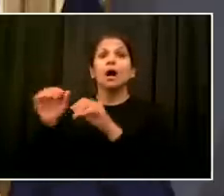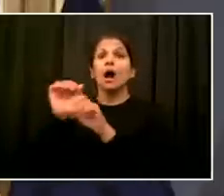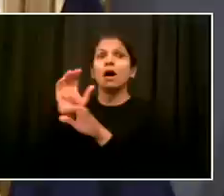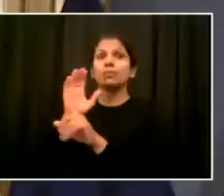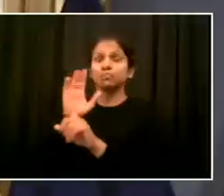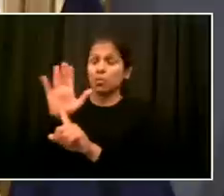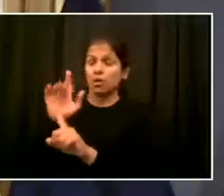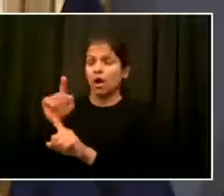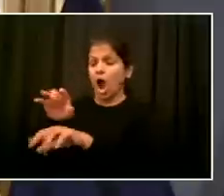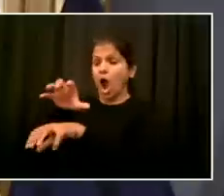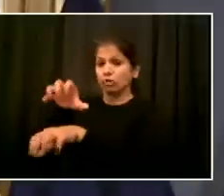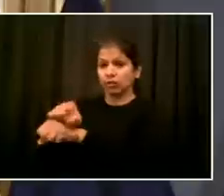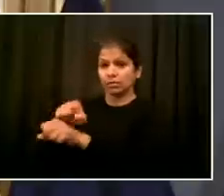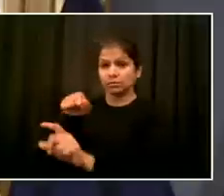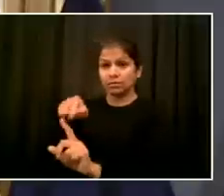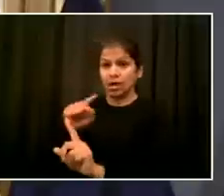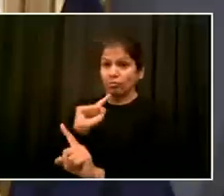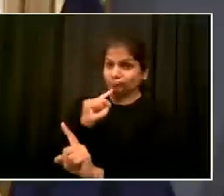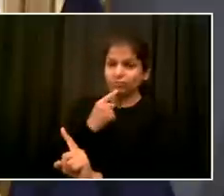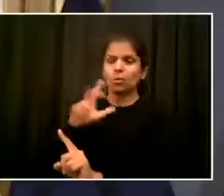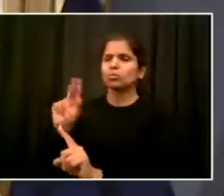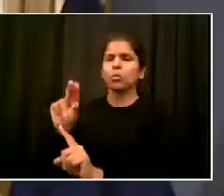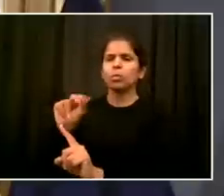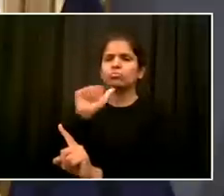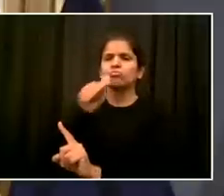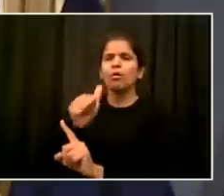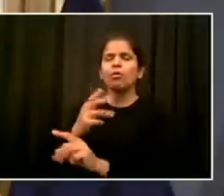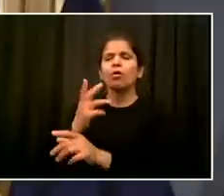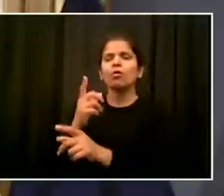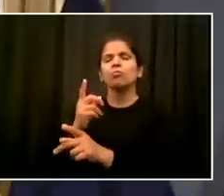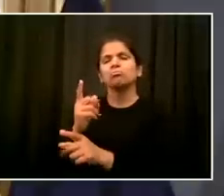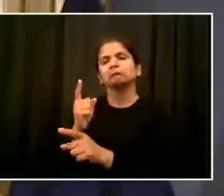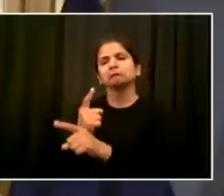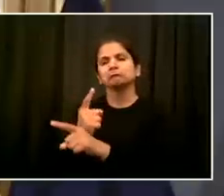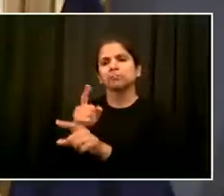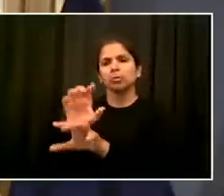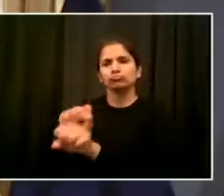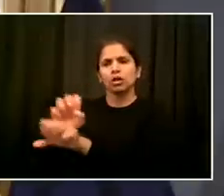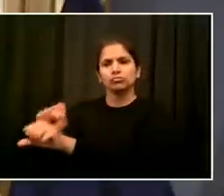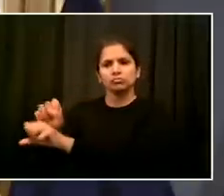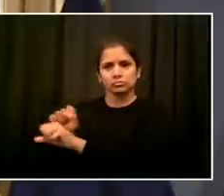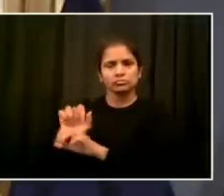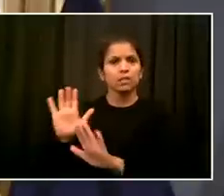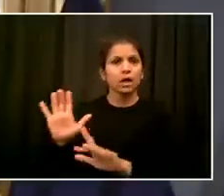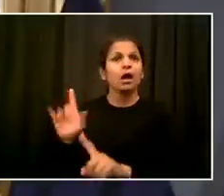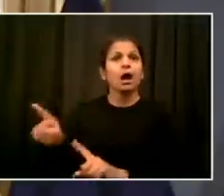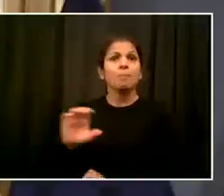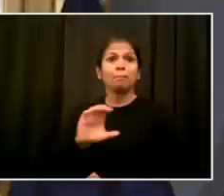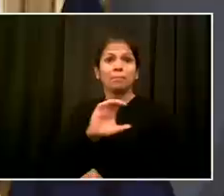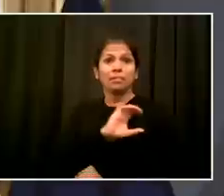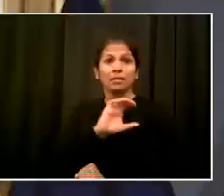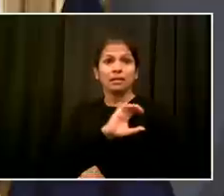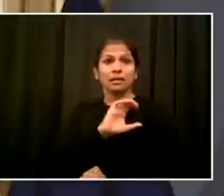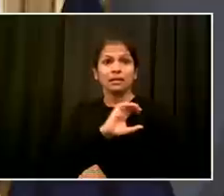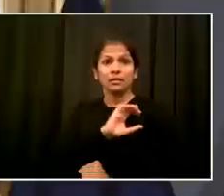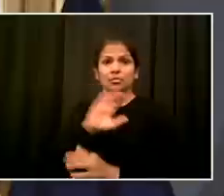seriously, but over 30 injuries suffered. There was some property damage, unfortunately. There was a religious institution that was damaged, as